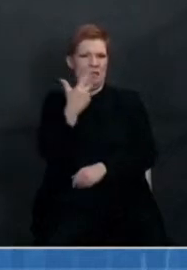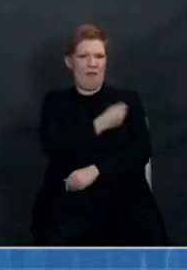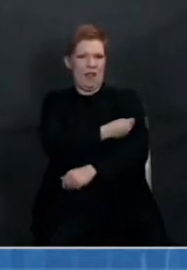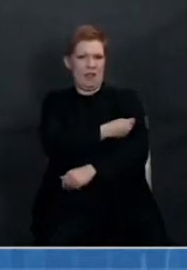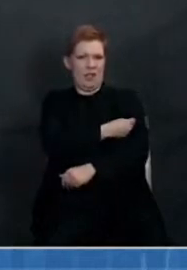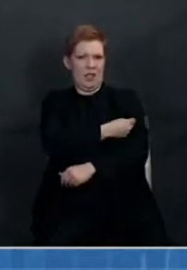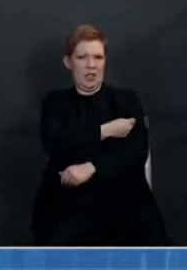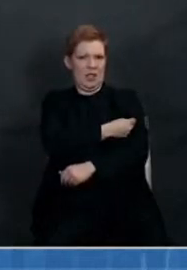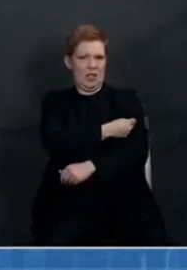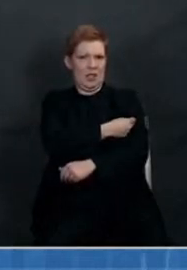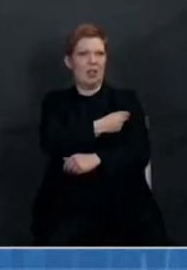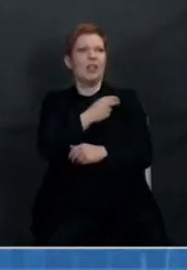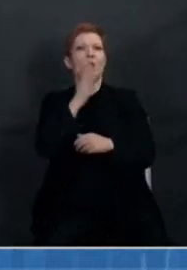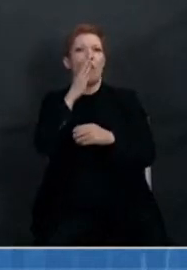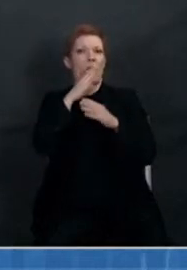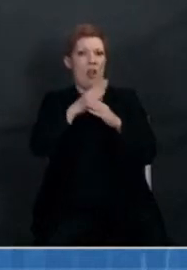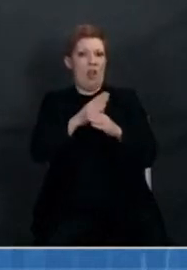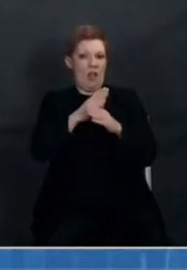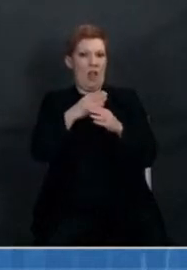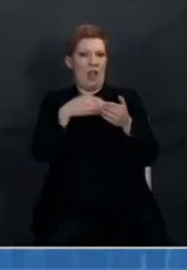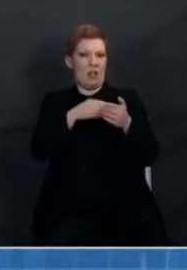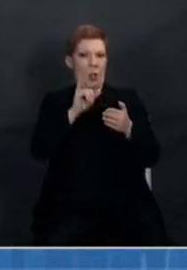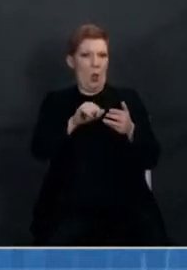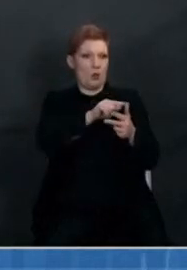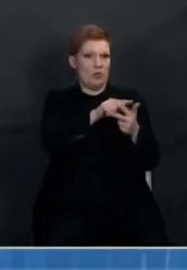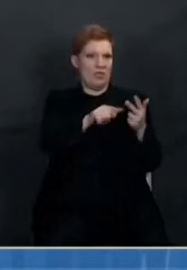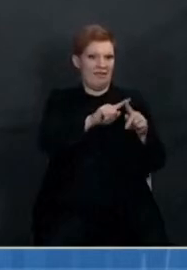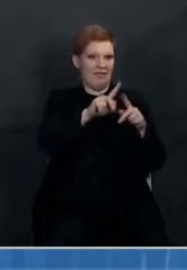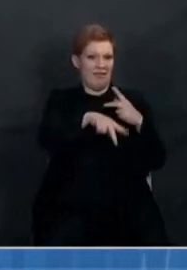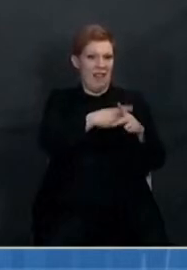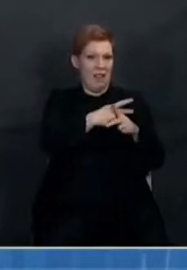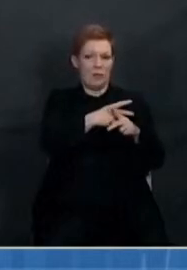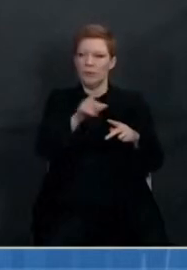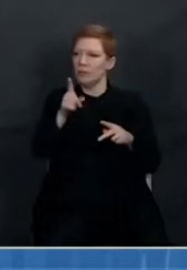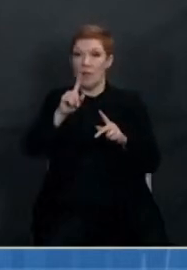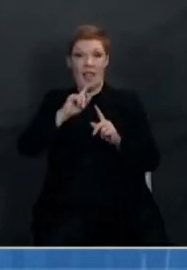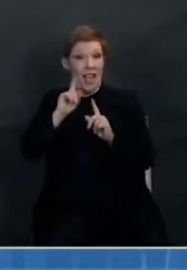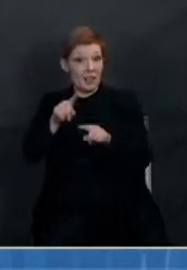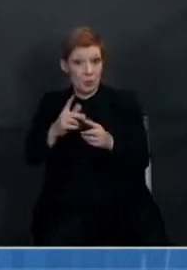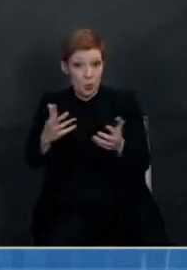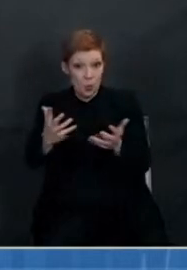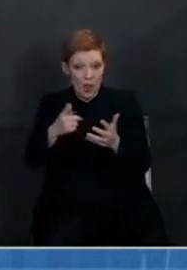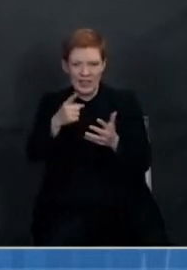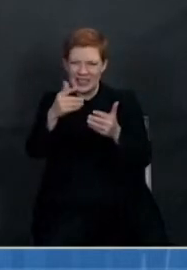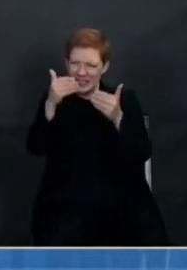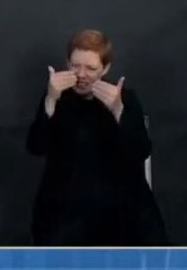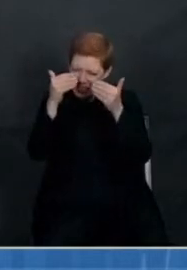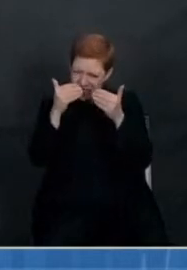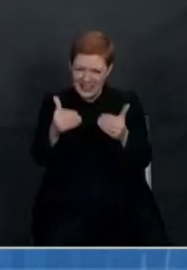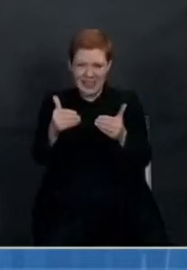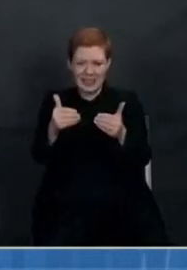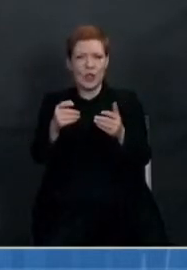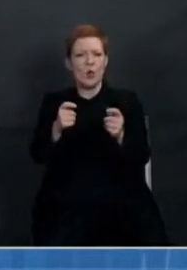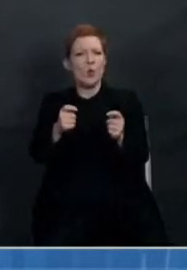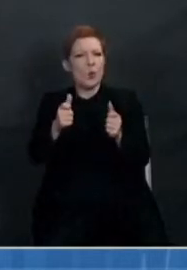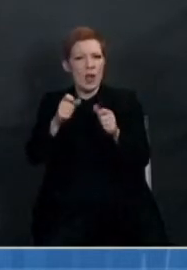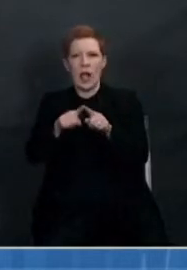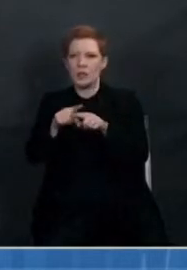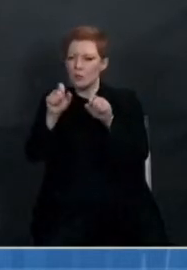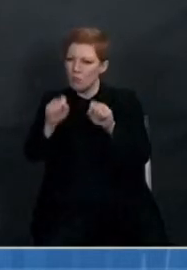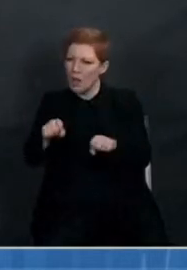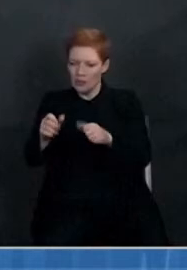of vaccines? The answer is you need to get vaccinated when it becomes available as quickly and as